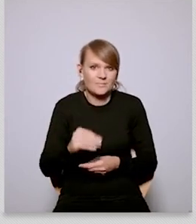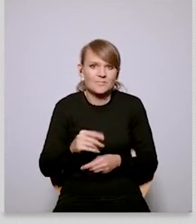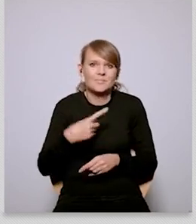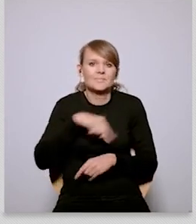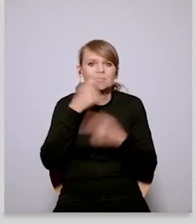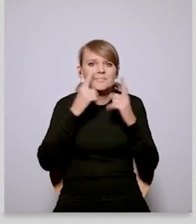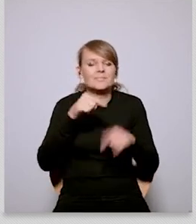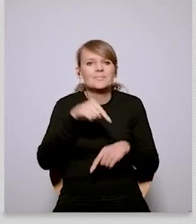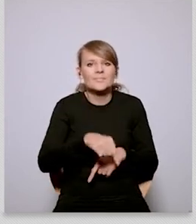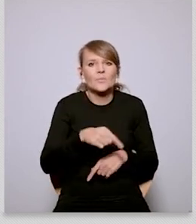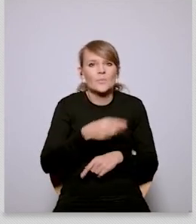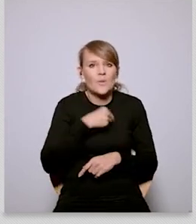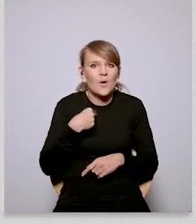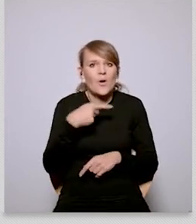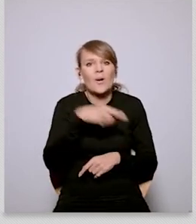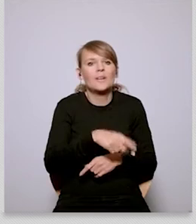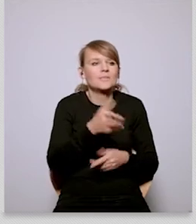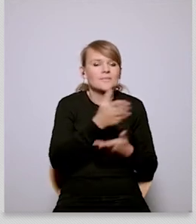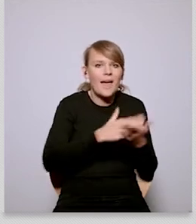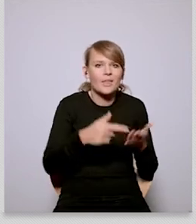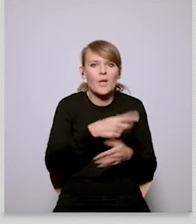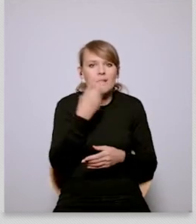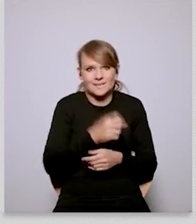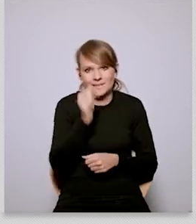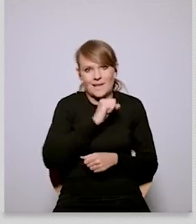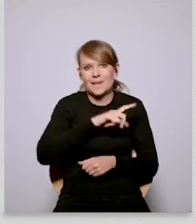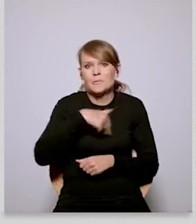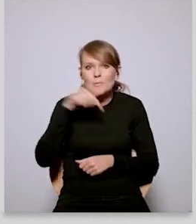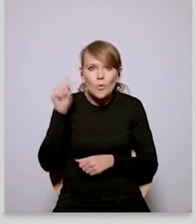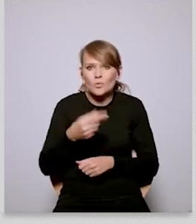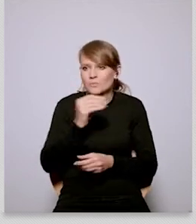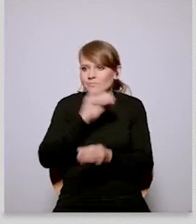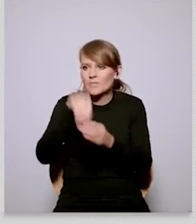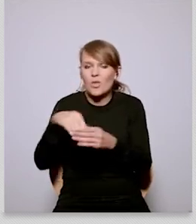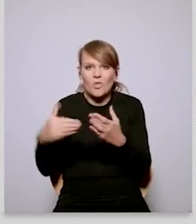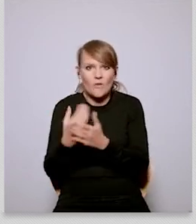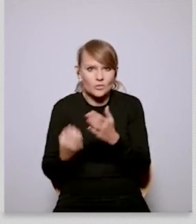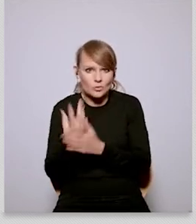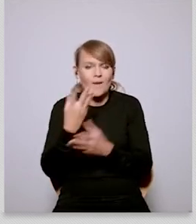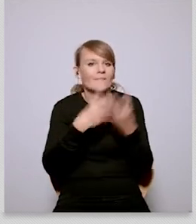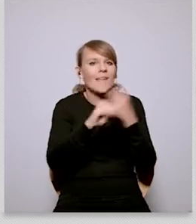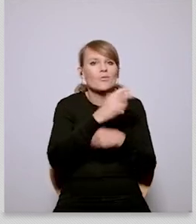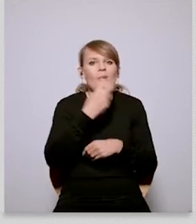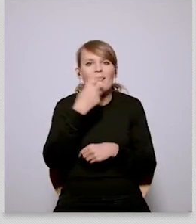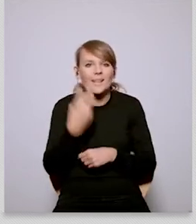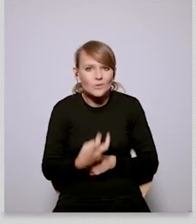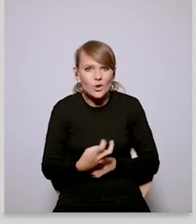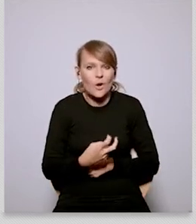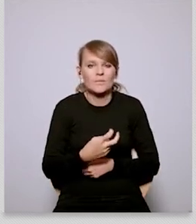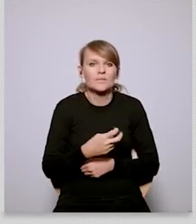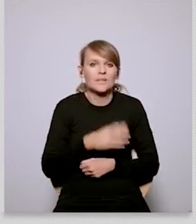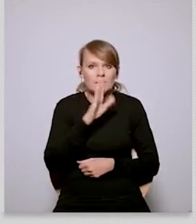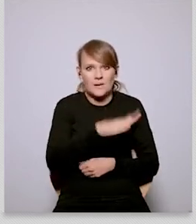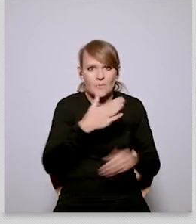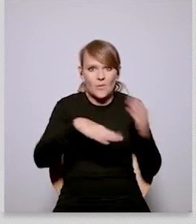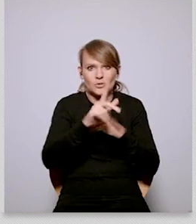investment that is fit for the future and we tend to forget that our mining sector is aging and we have to we are